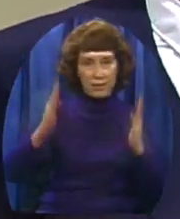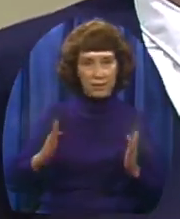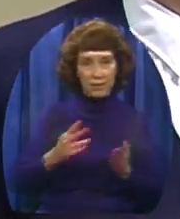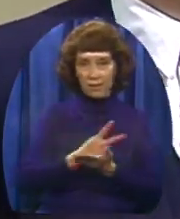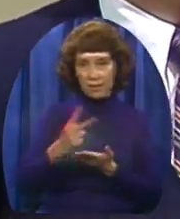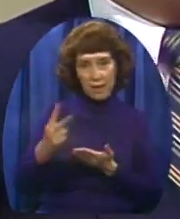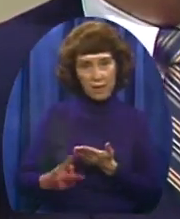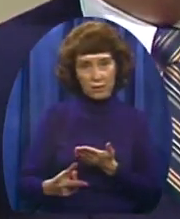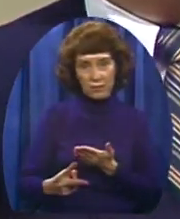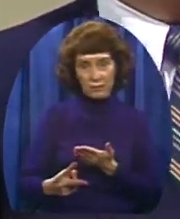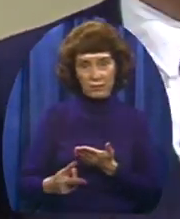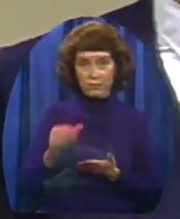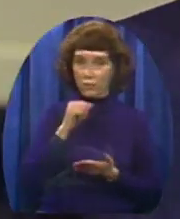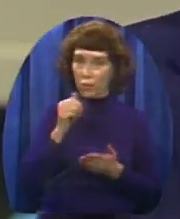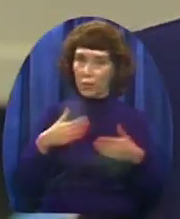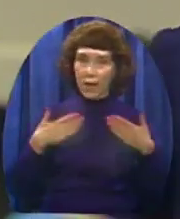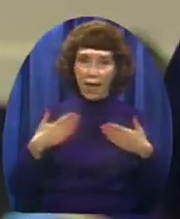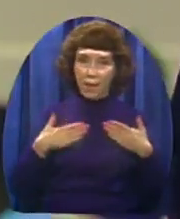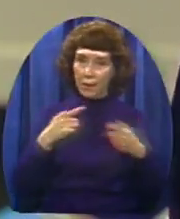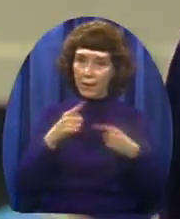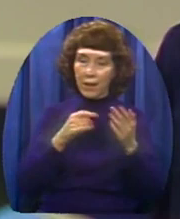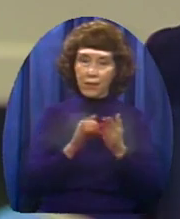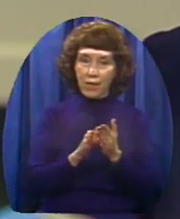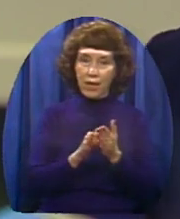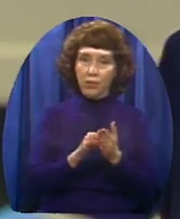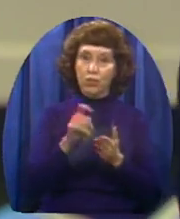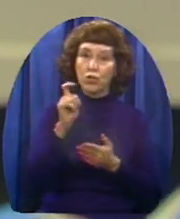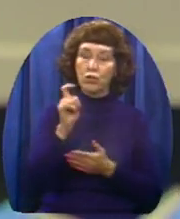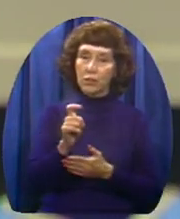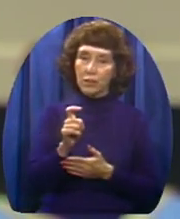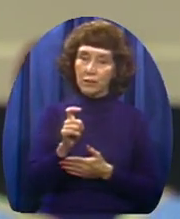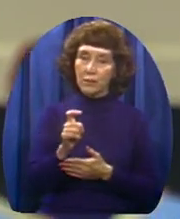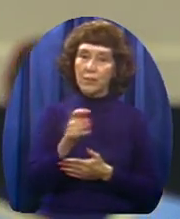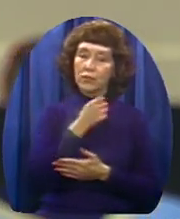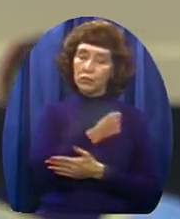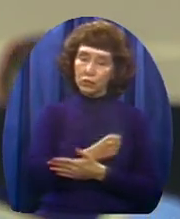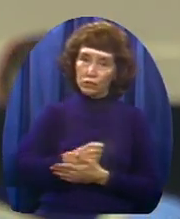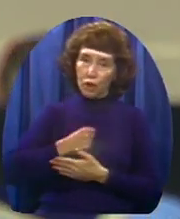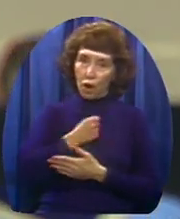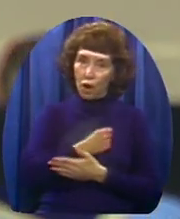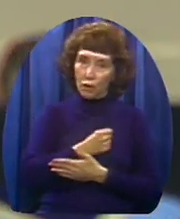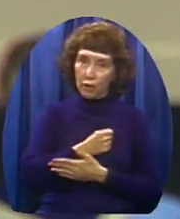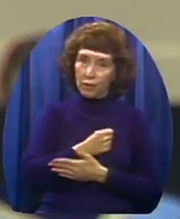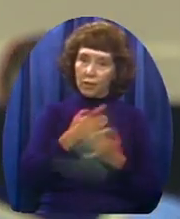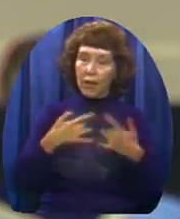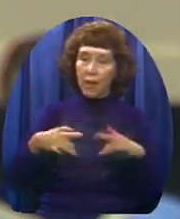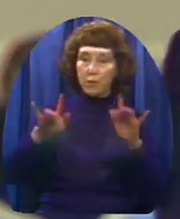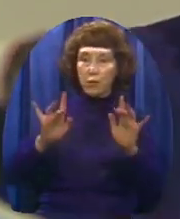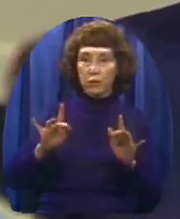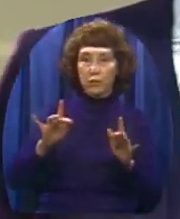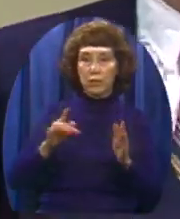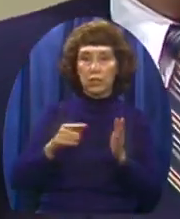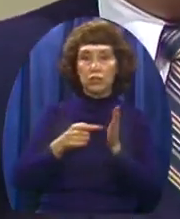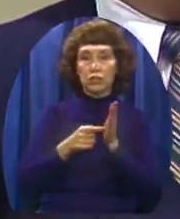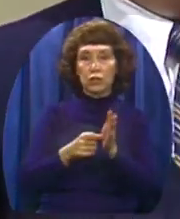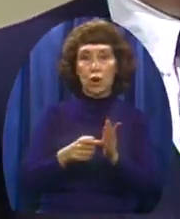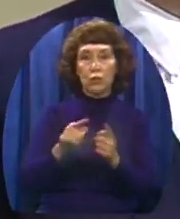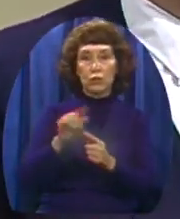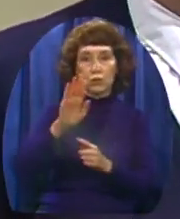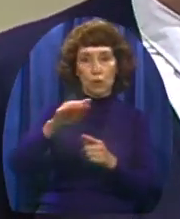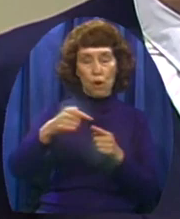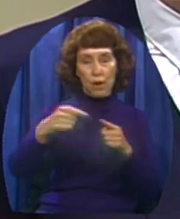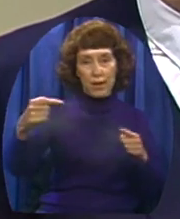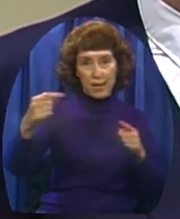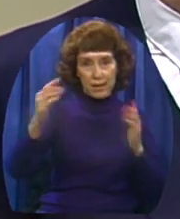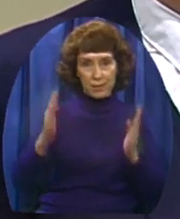become In later years a bitter old man Who is glad When his critics fail Or his enemies have